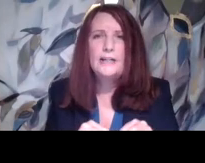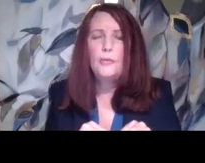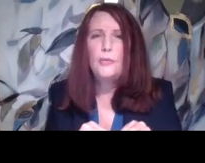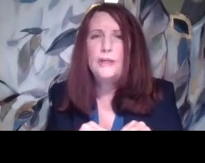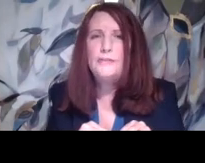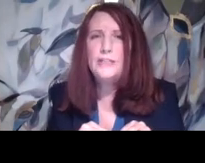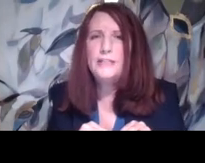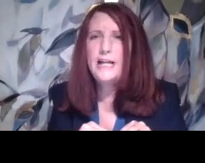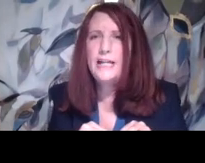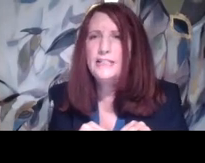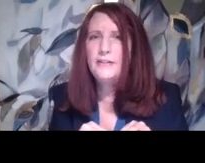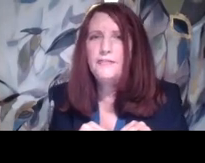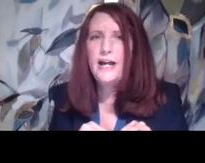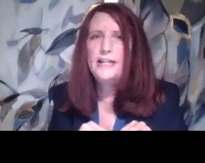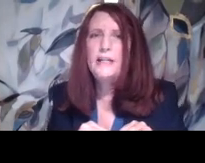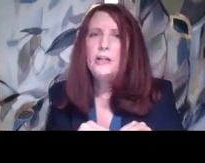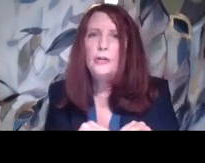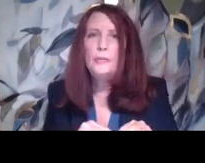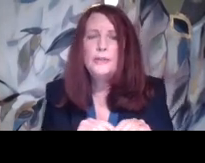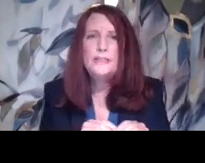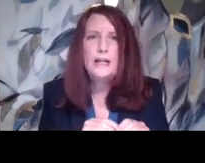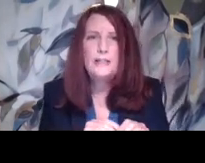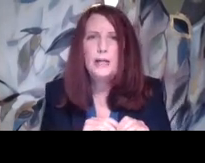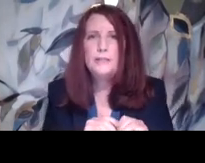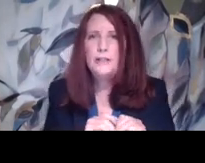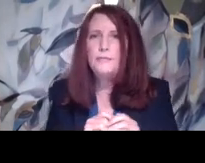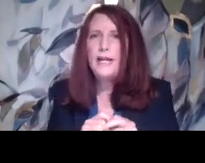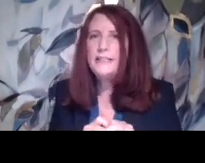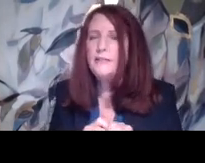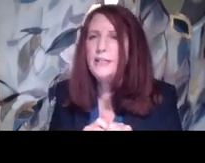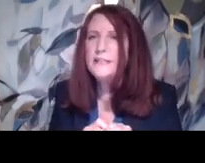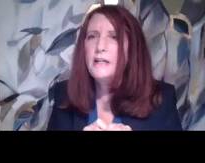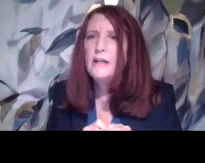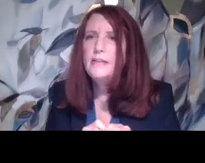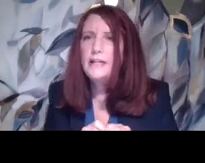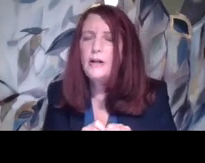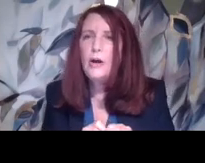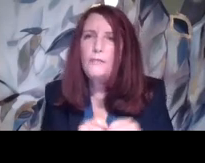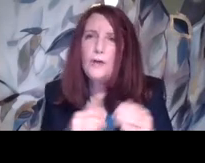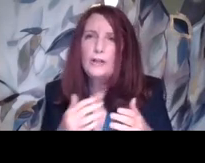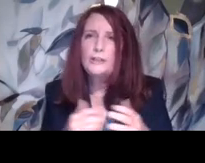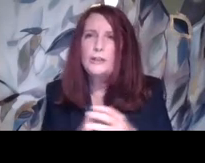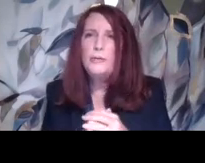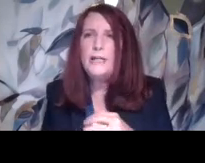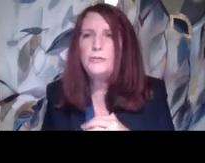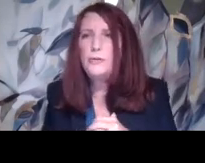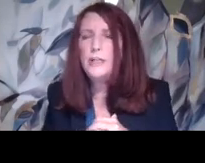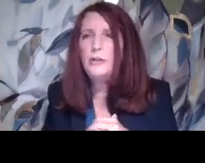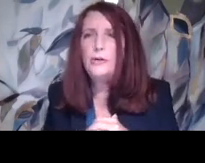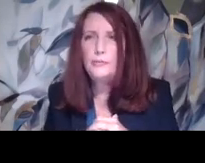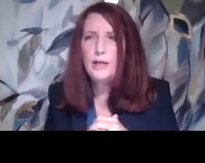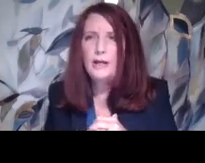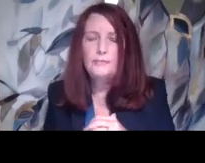next slide. We've just identified numerous types of activities that fall into an